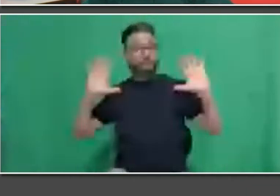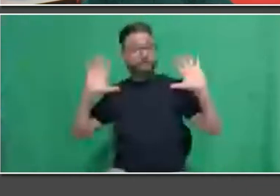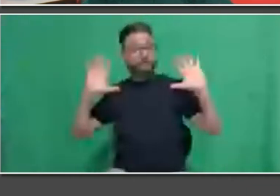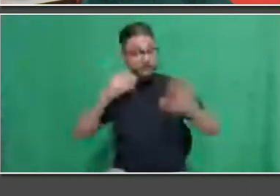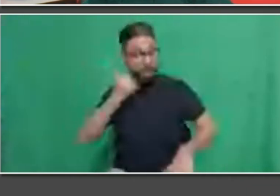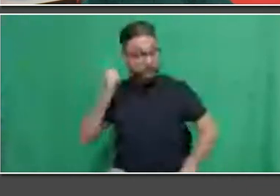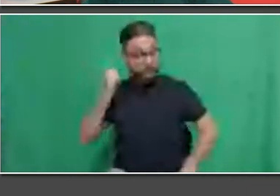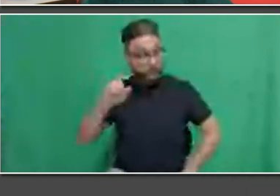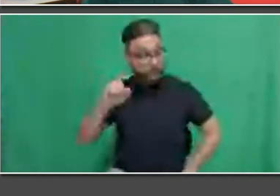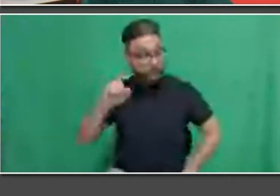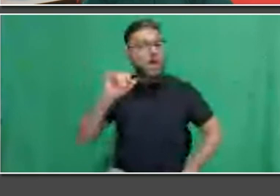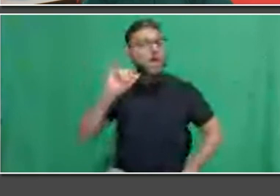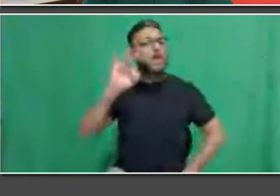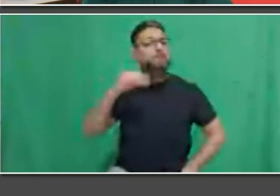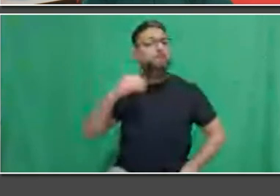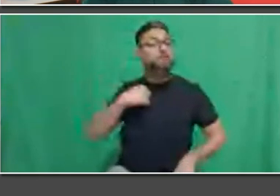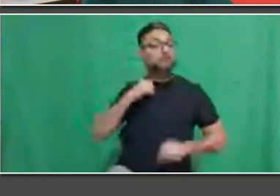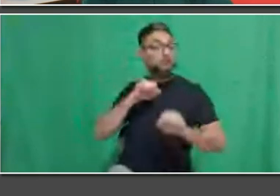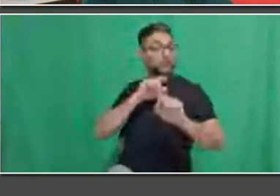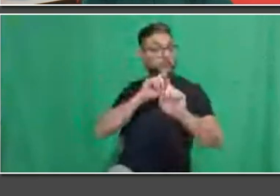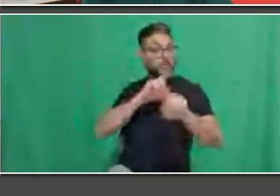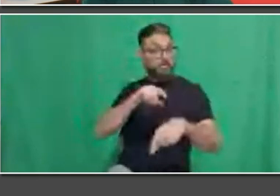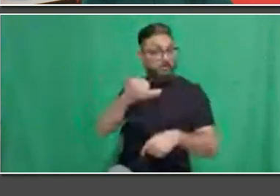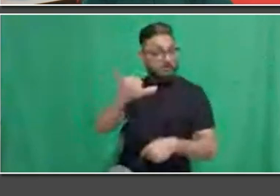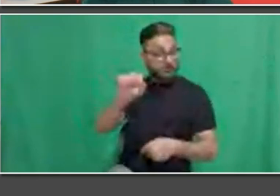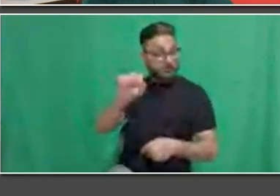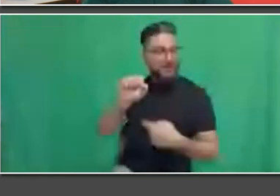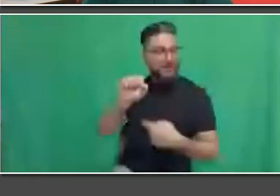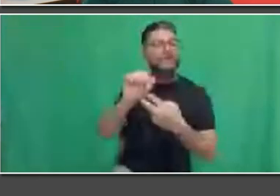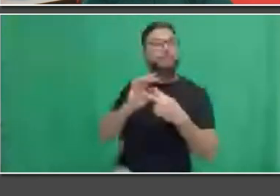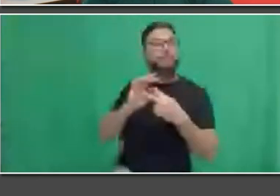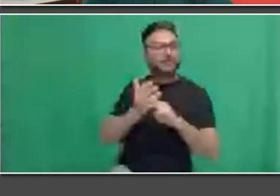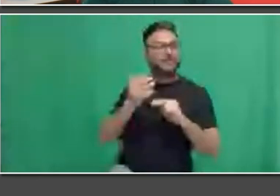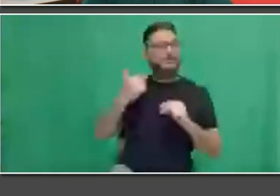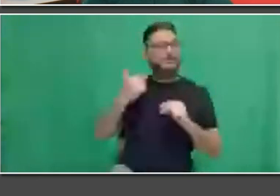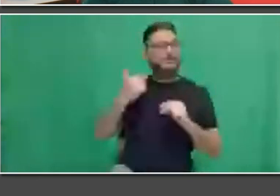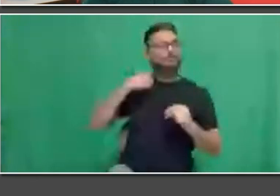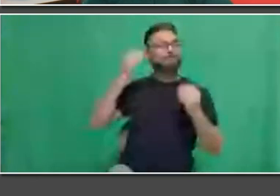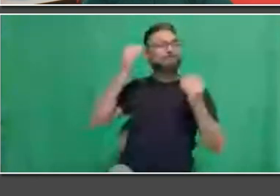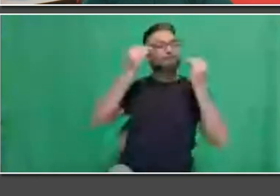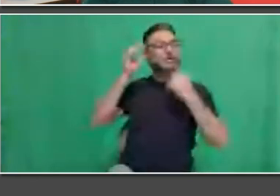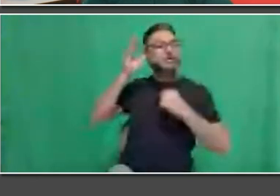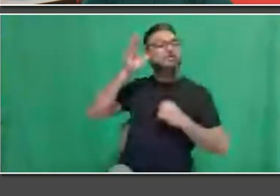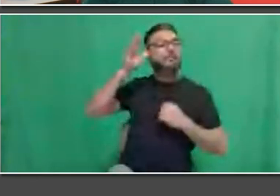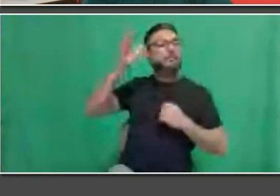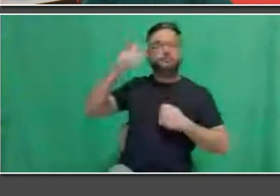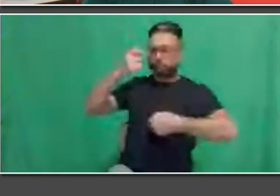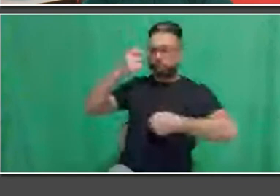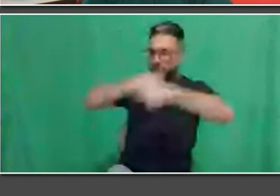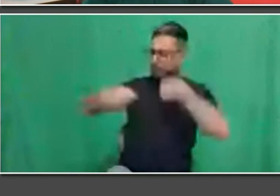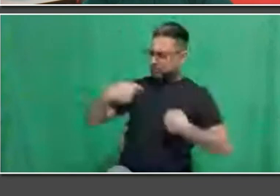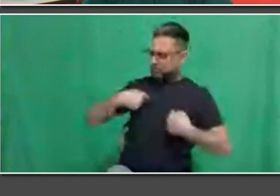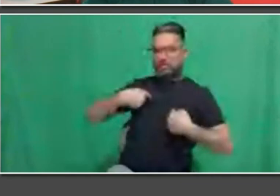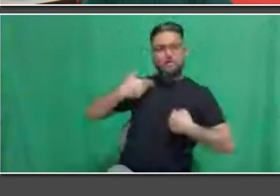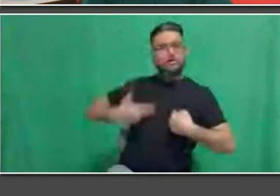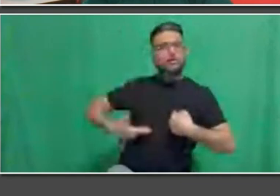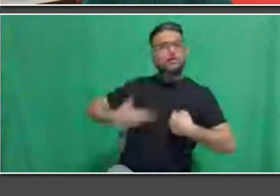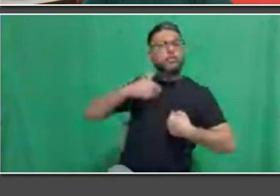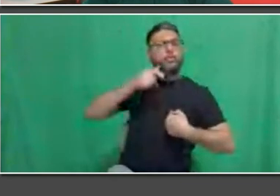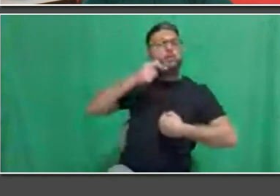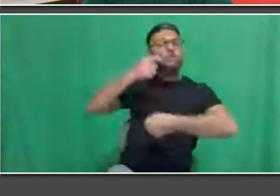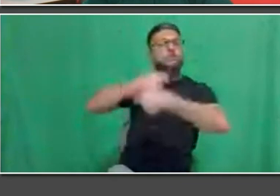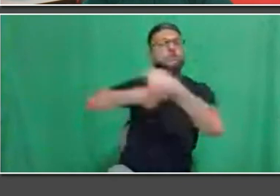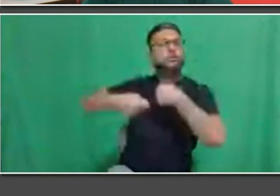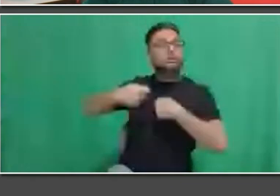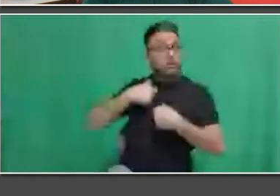our management replacements will be not only next year, but the year after that, and five years from now, and 10 and 20 years from now. So events like